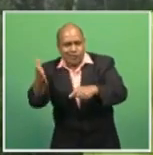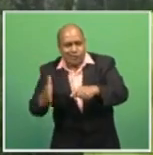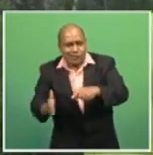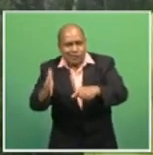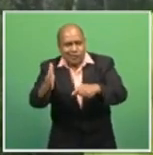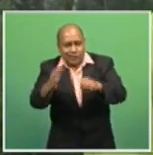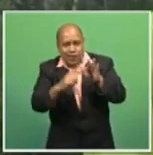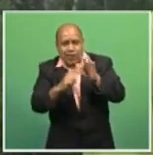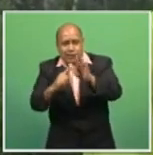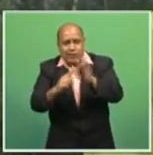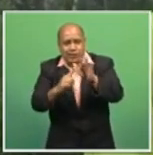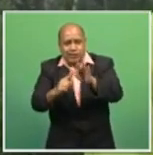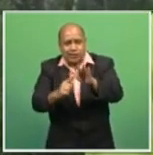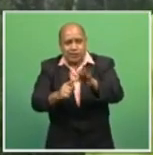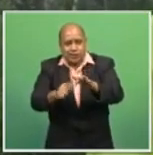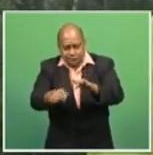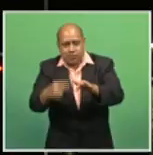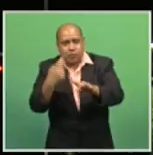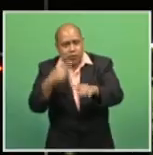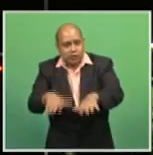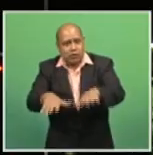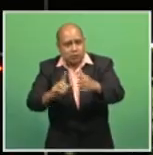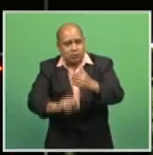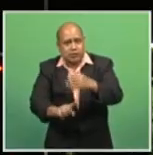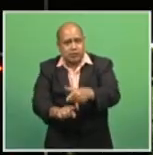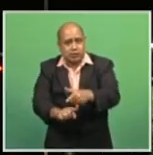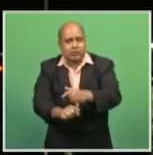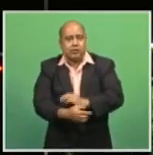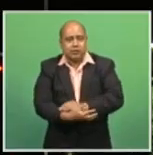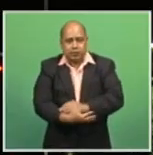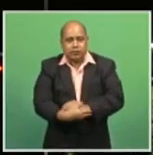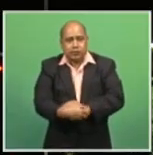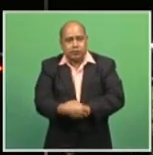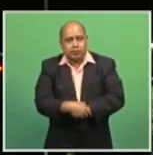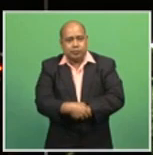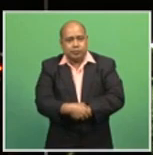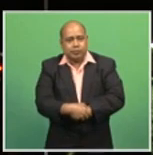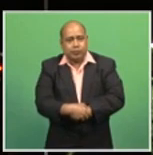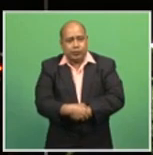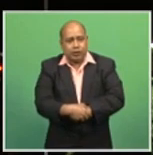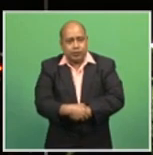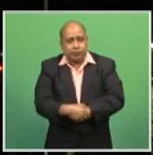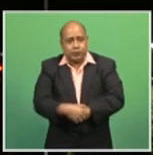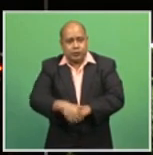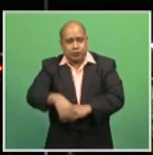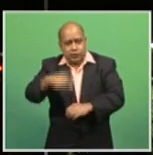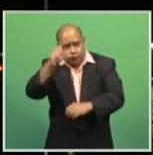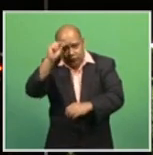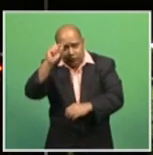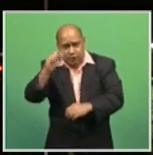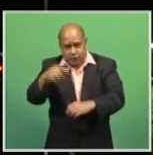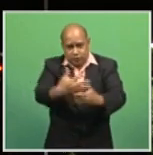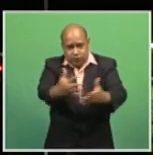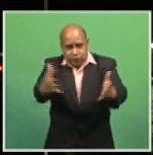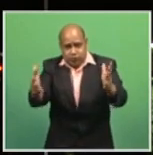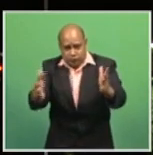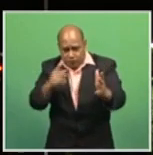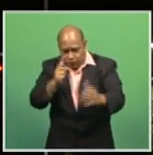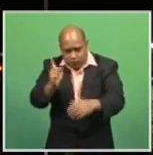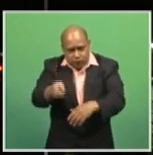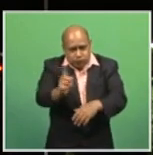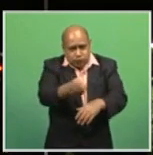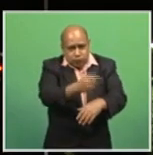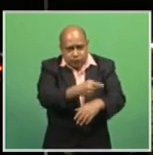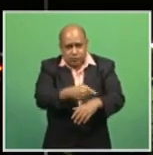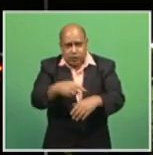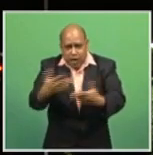Venina Rakotonga, FBC News. Fijians have been warned to take precautionary measures as heavy rain is